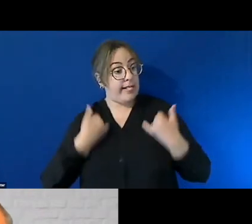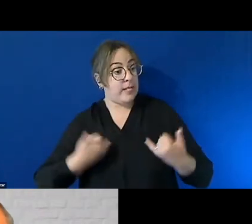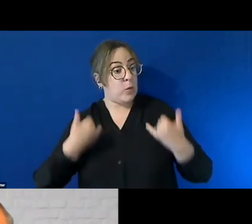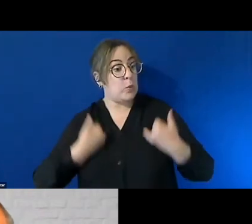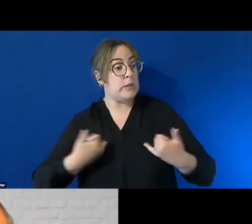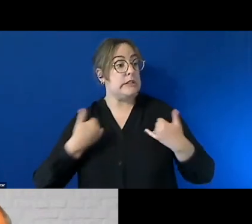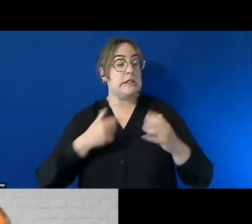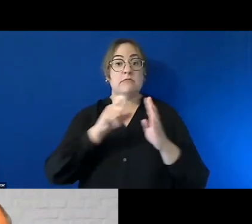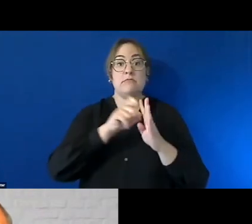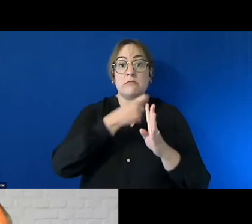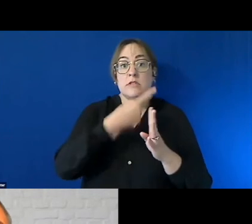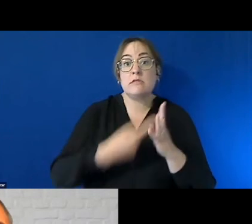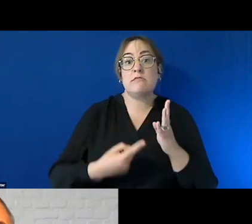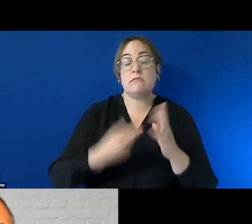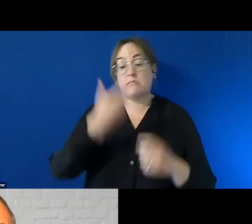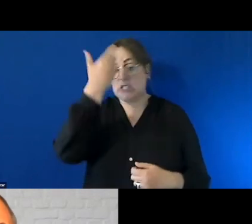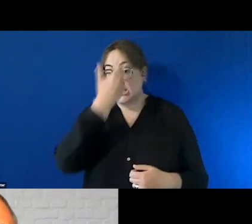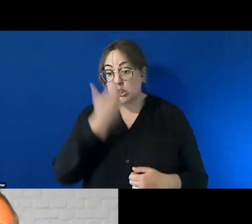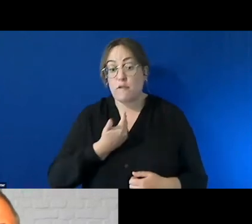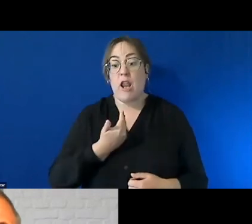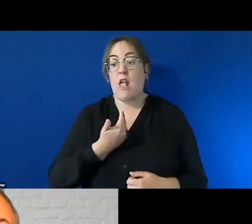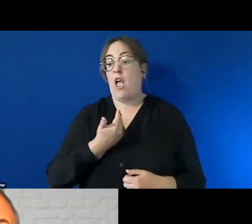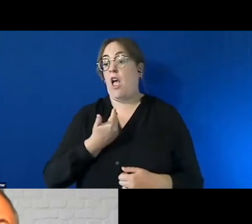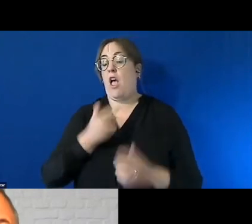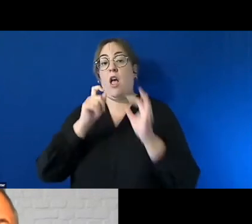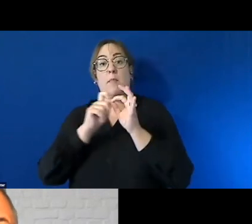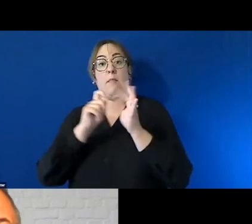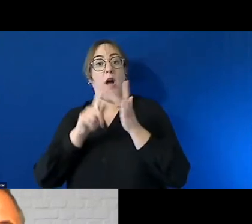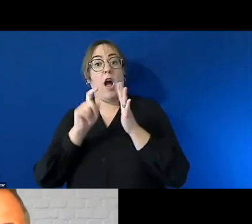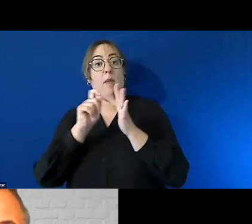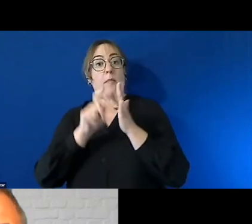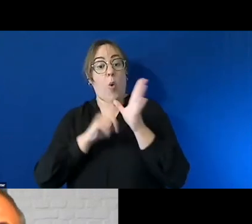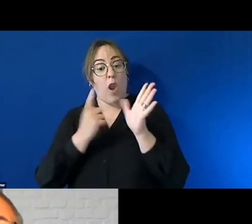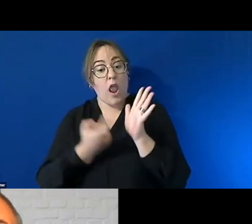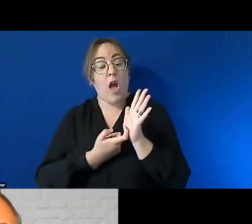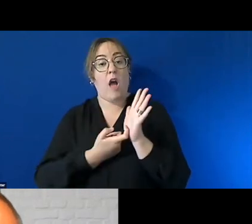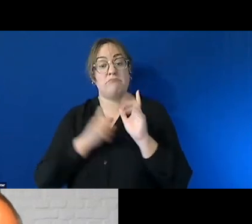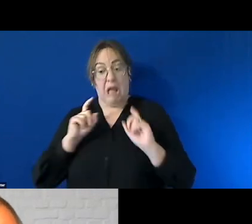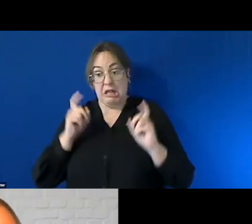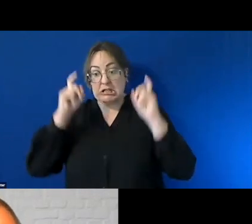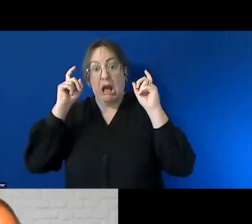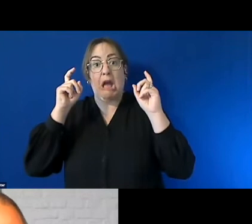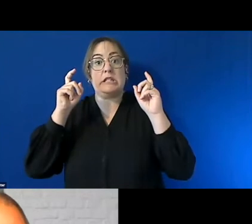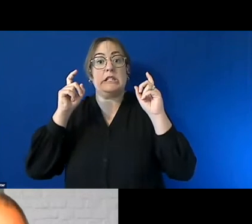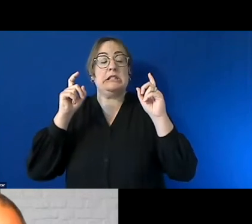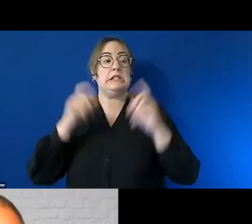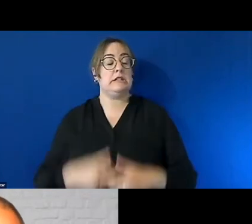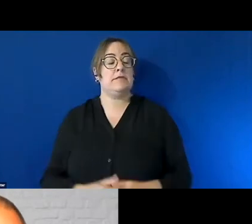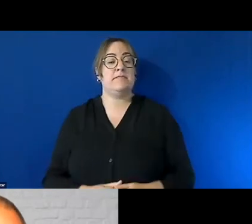schizophrenia bipolar anxiety depressive disorders as well as many other types of disadvantages